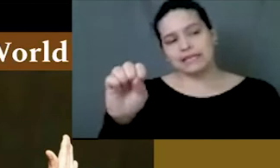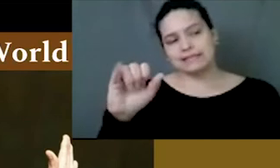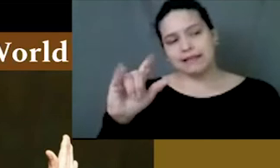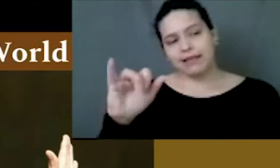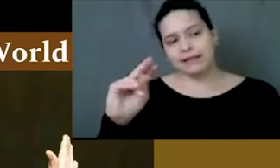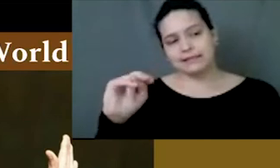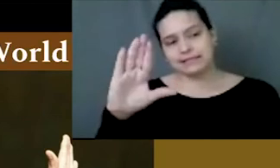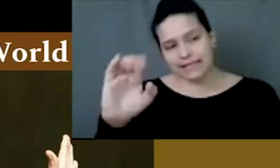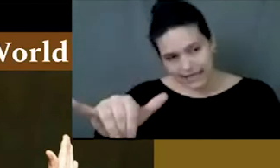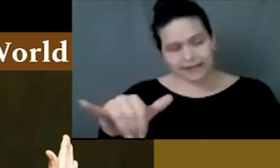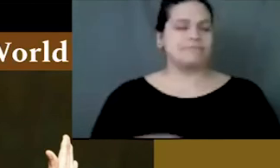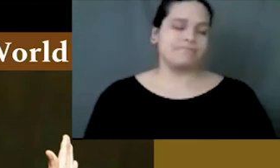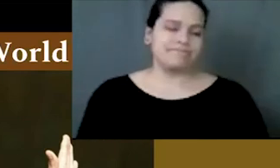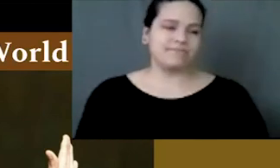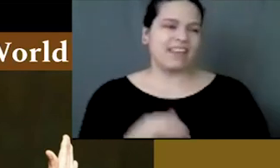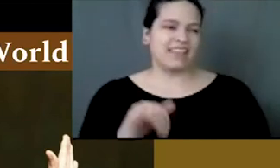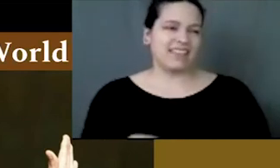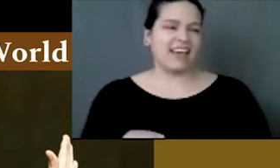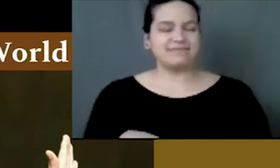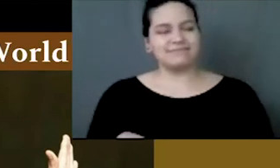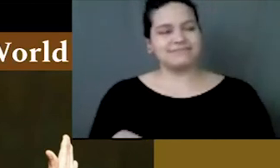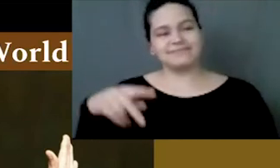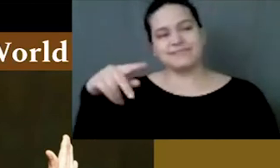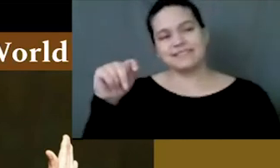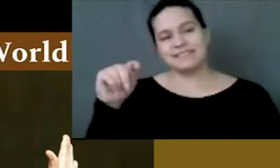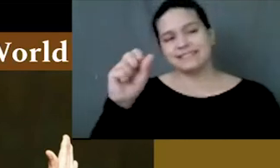resiliency, which Sai had spoke on.